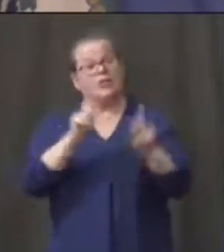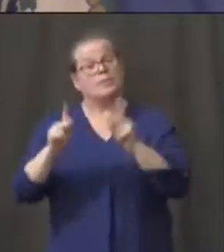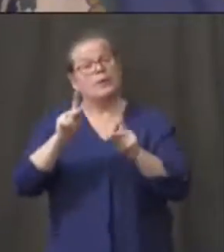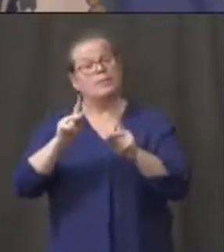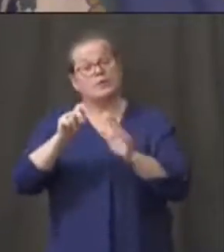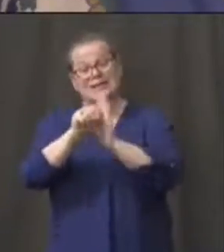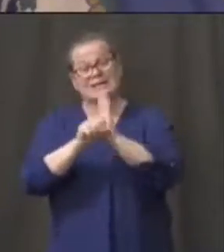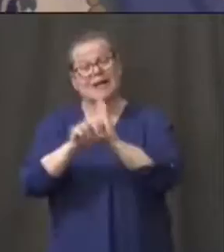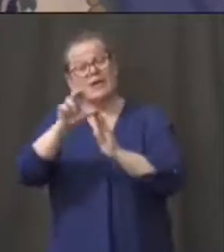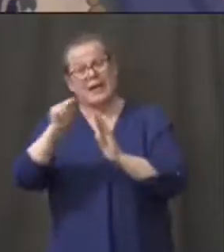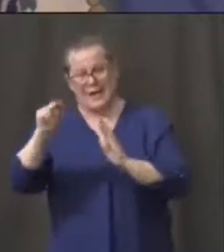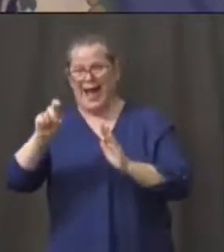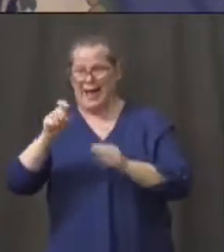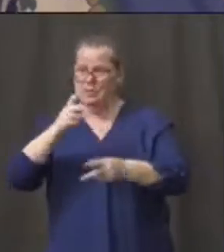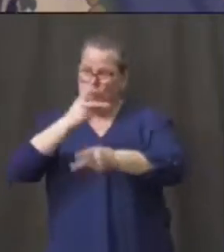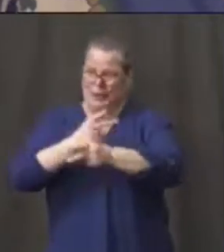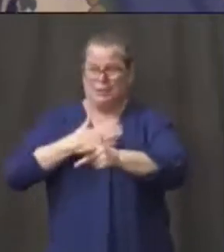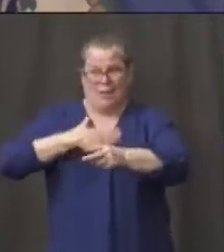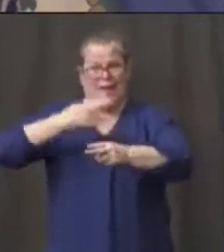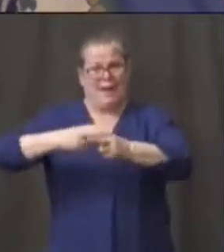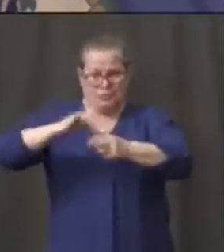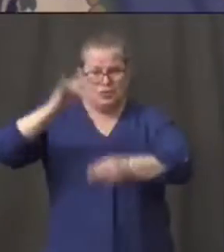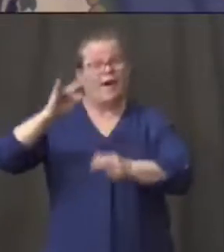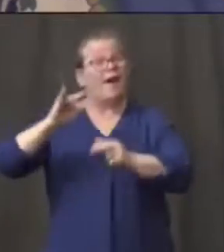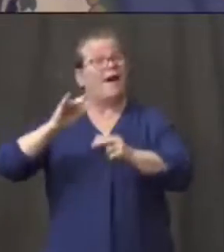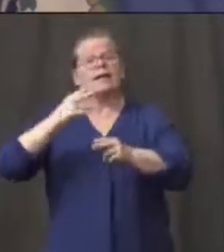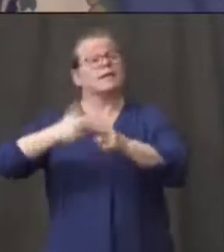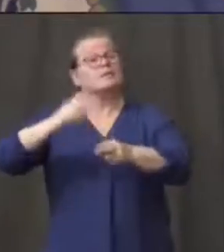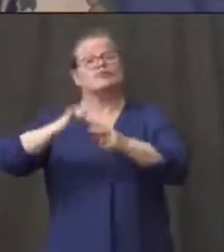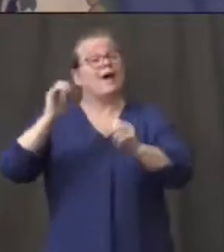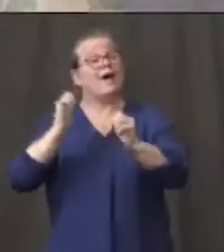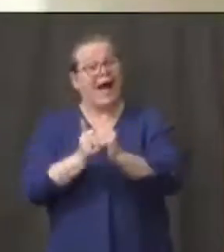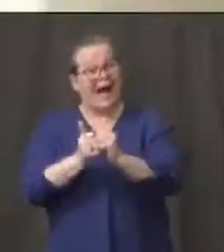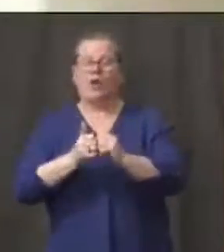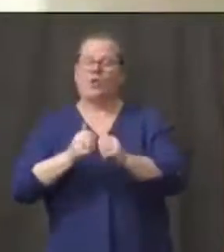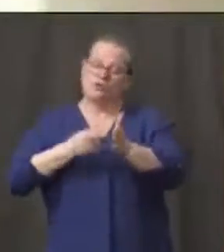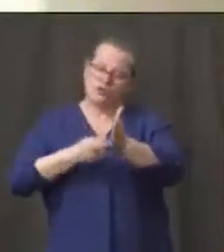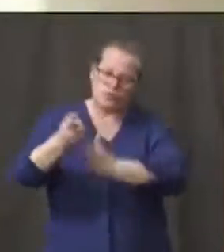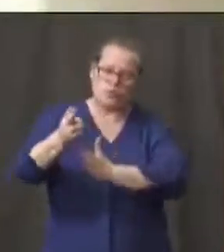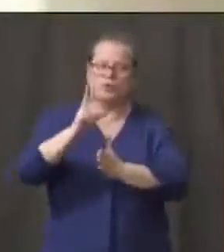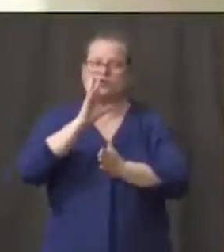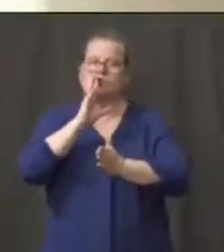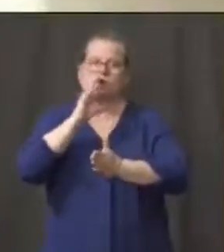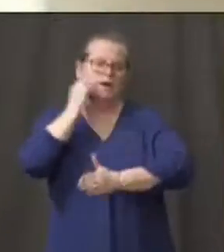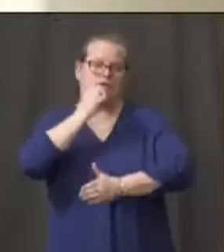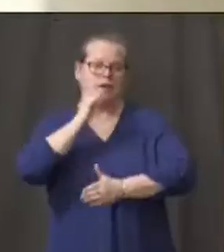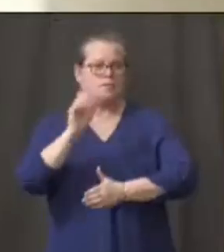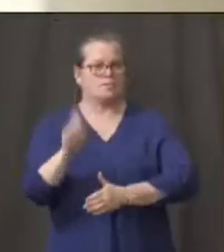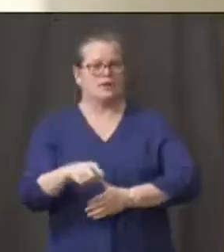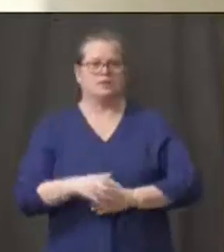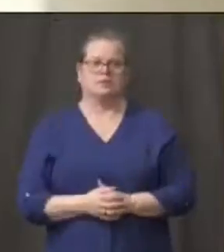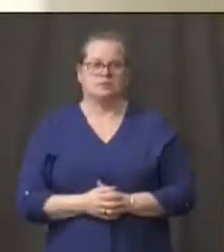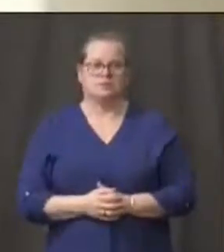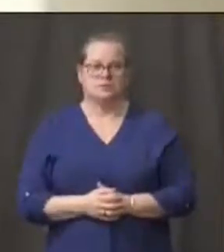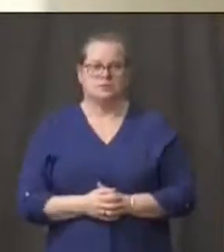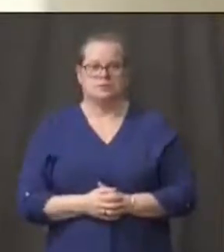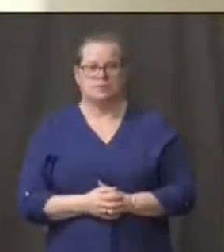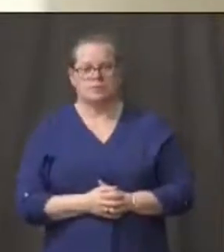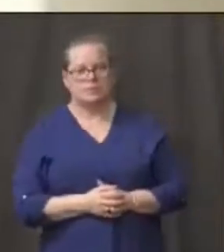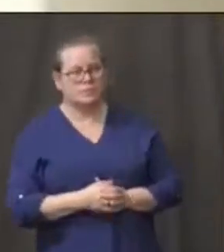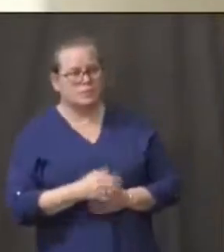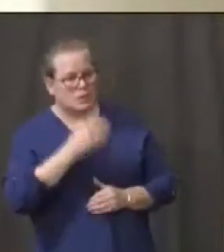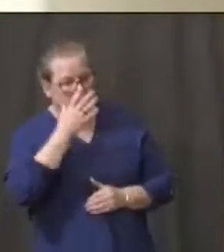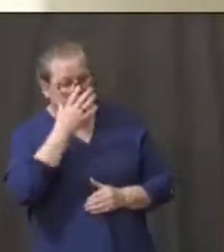Connecticut. And that starts with giving you the truth every day. Well, doesn't that also include providing providing the